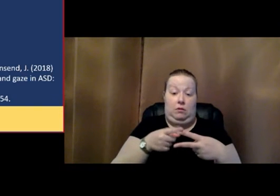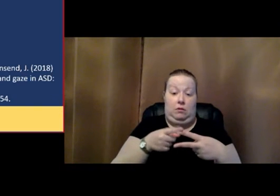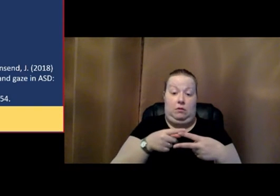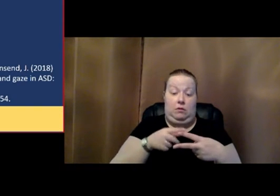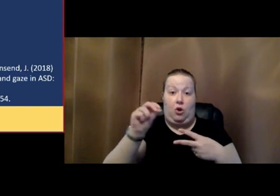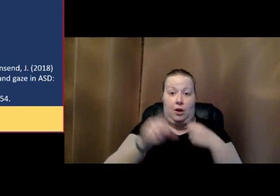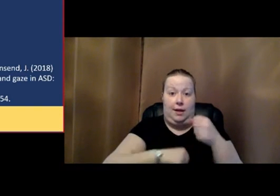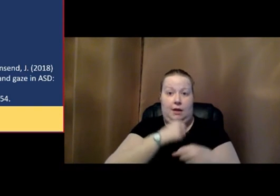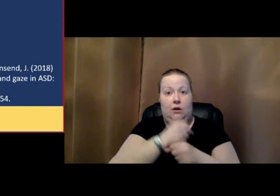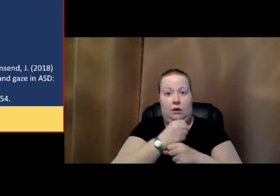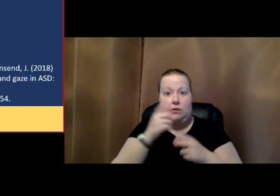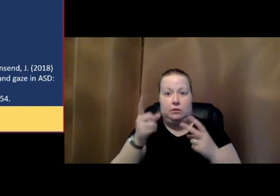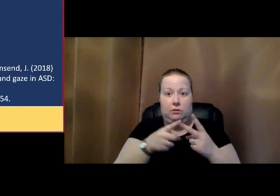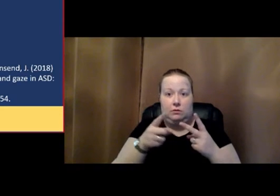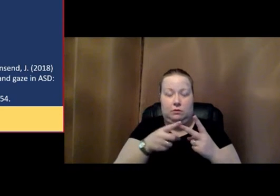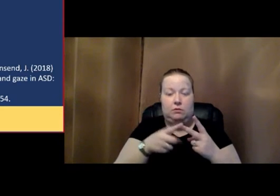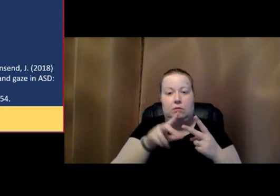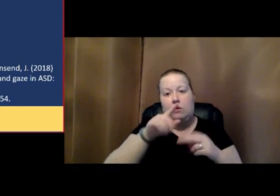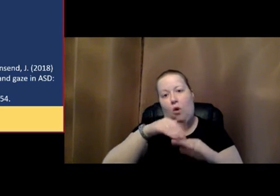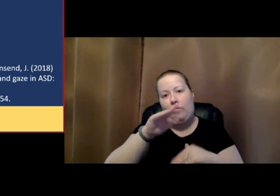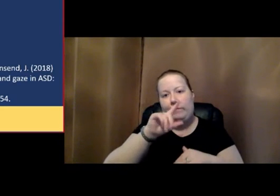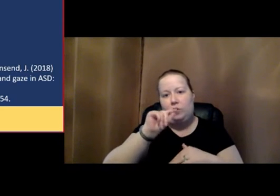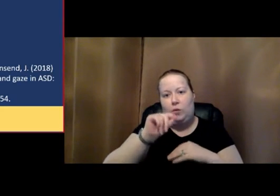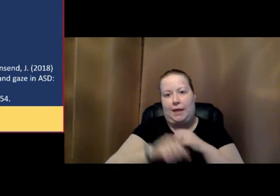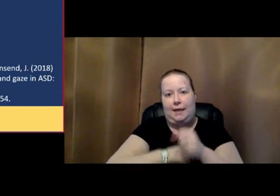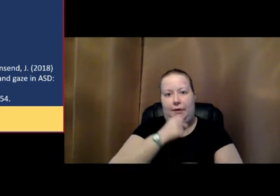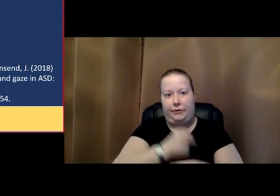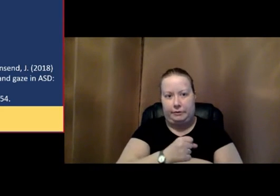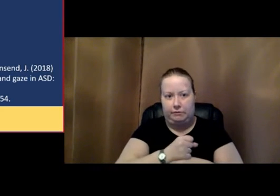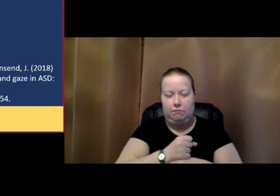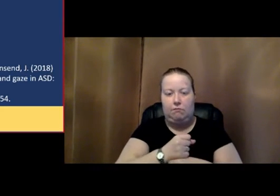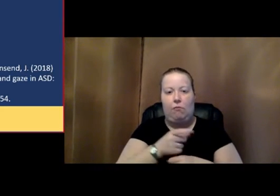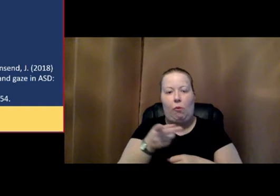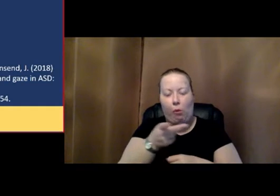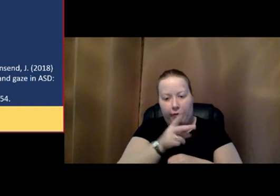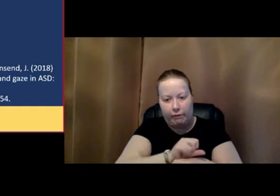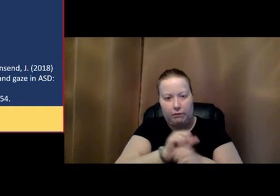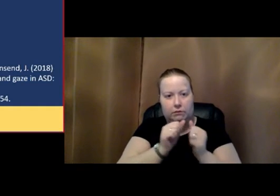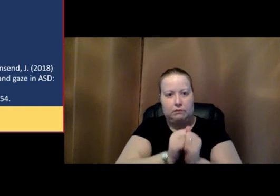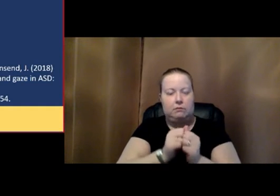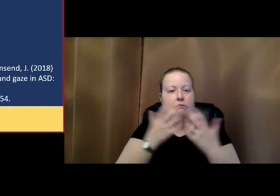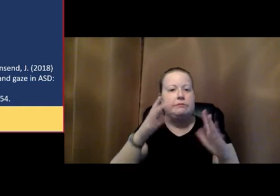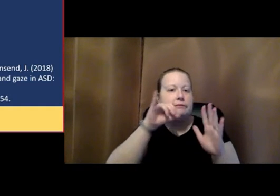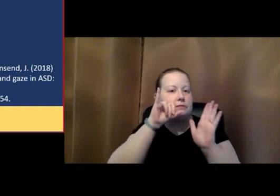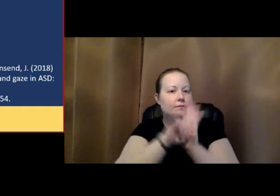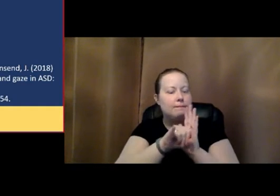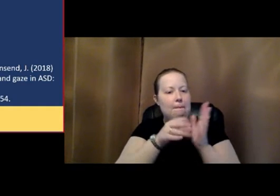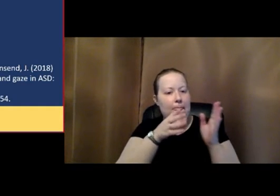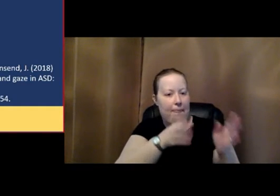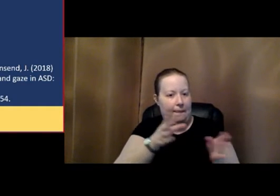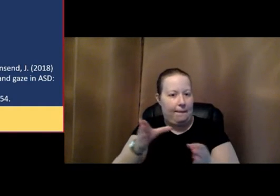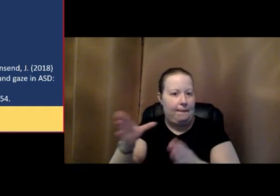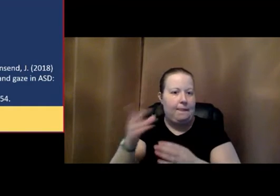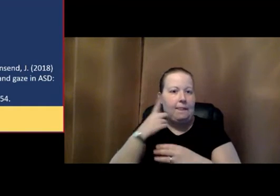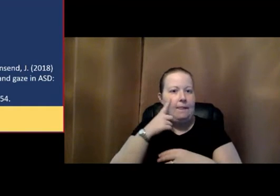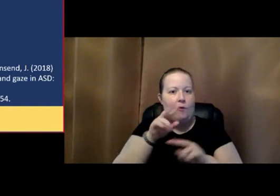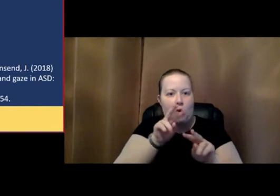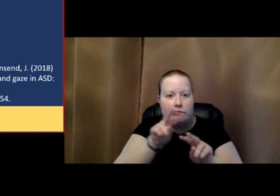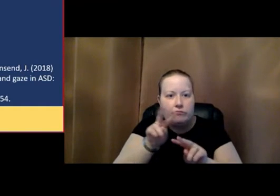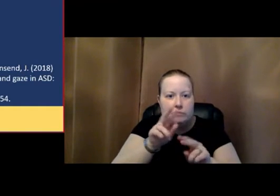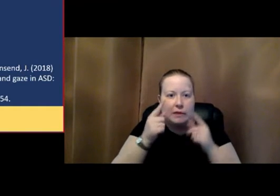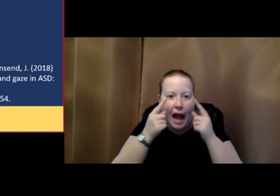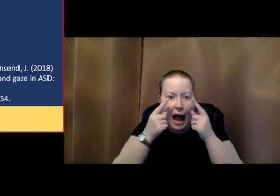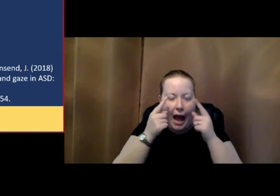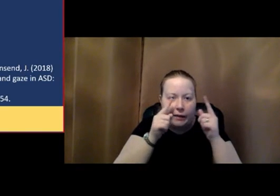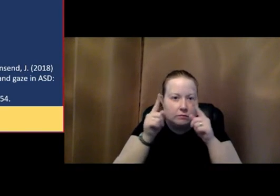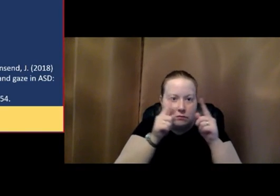the case of Dr. Tchaikovsky, over 20 years. And working together, they've identified a number of methods for tracking eye movements to